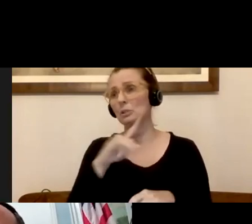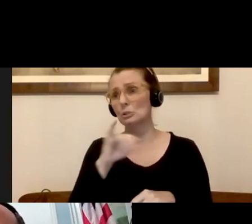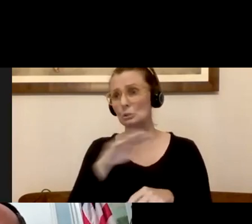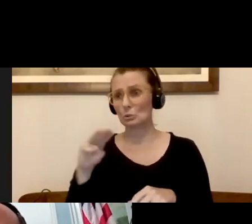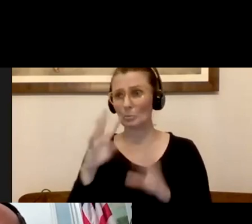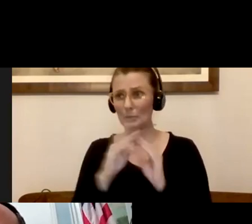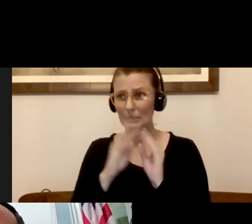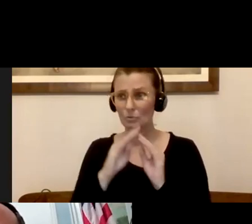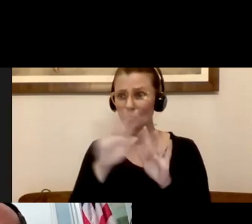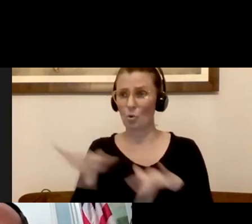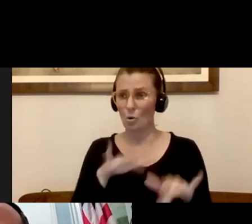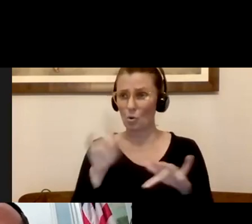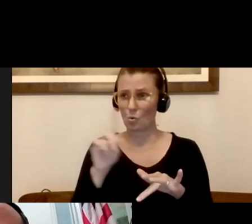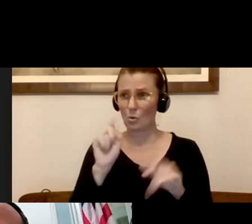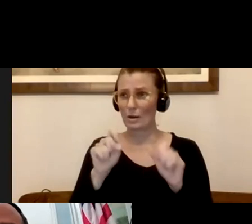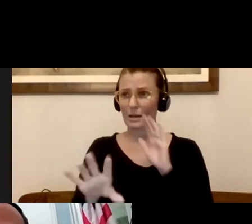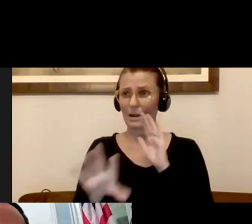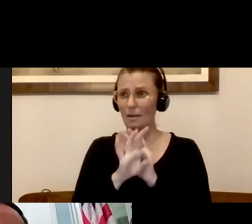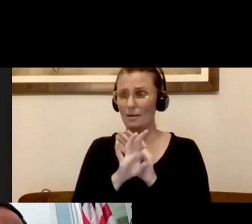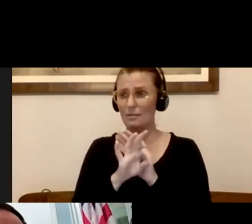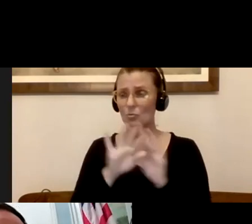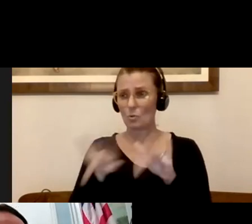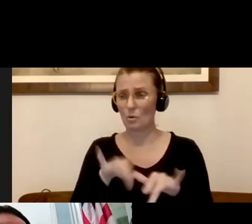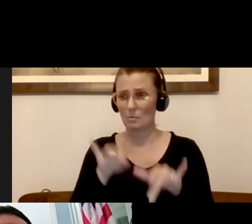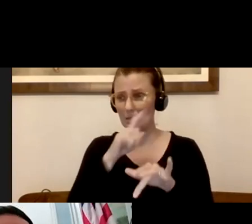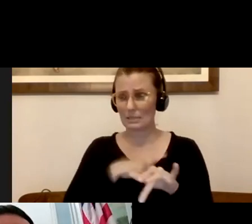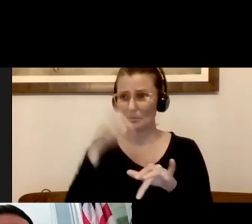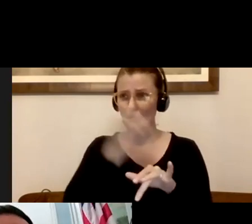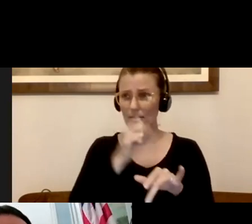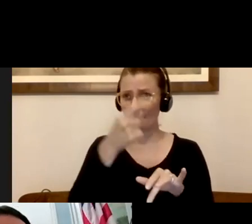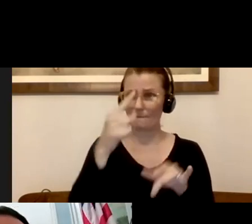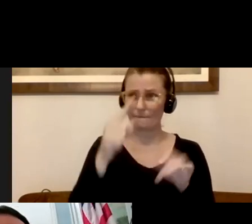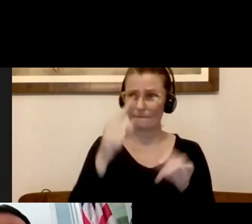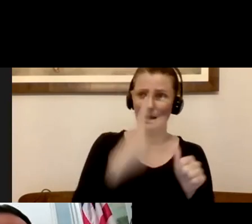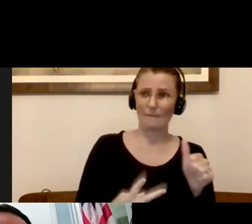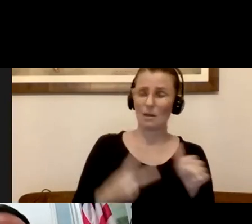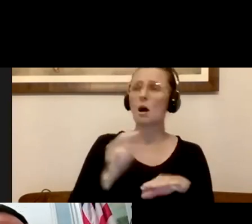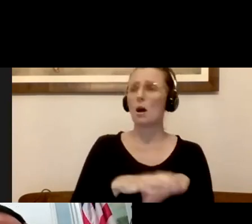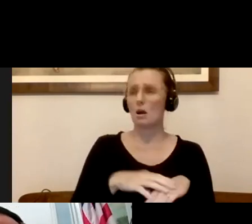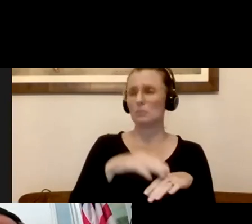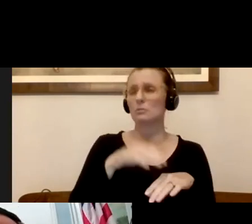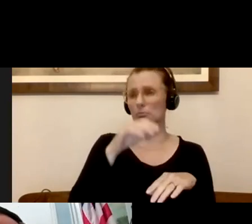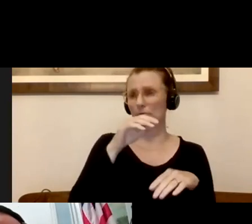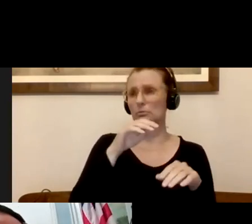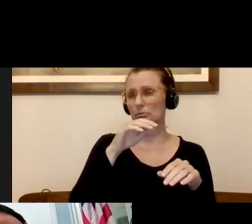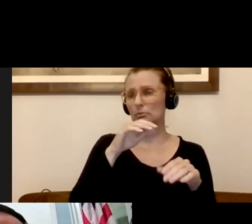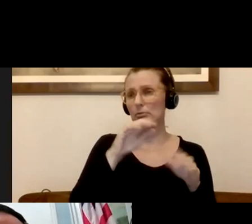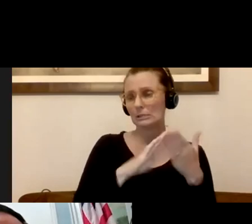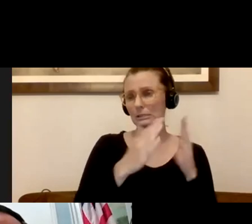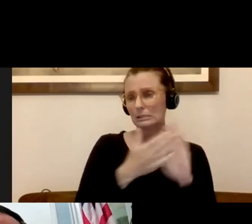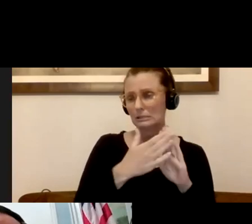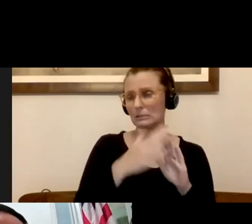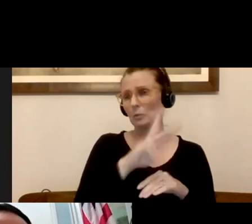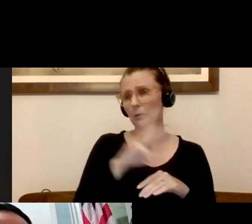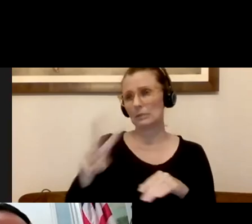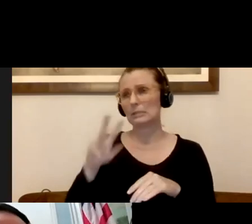I find the recording since I missed the first half? Thank you. Well, thank you. You can find it on the city's website, Somerville cable, and on YouTube it is being